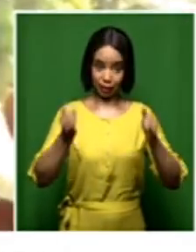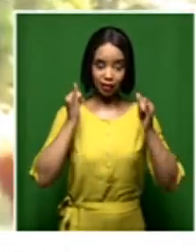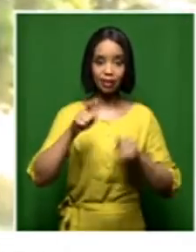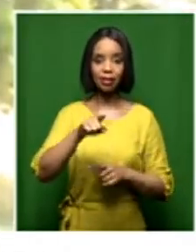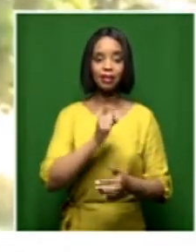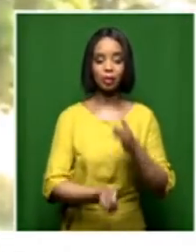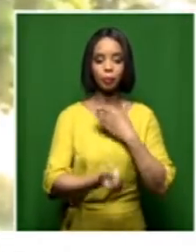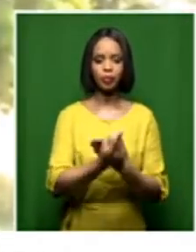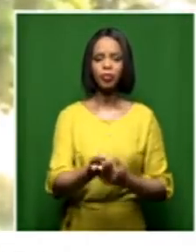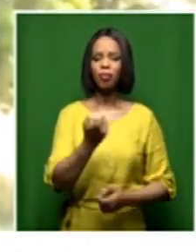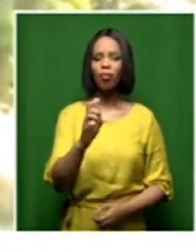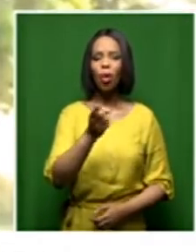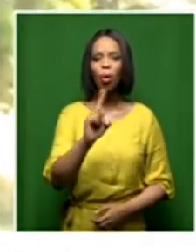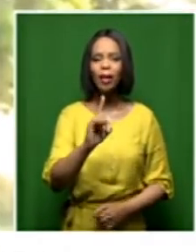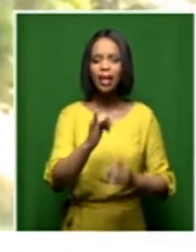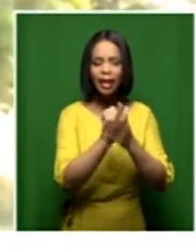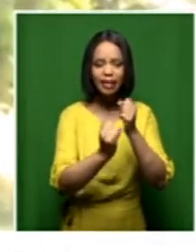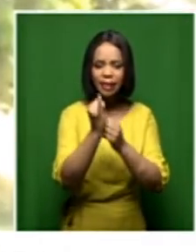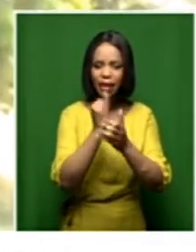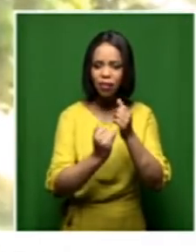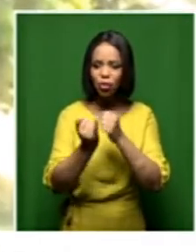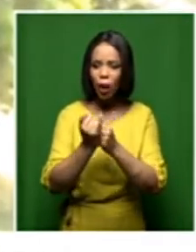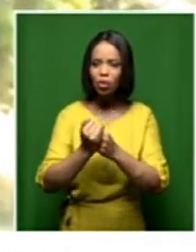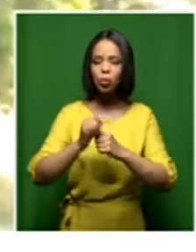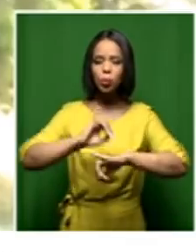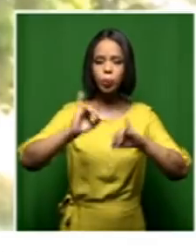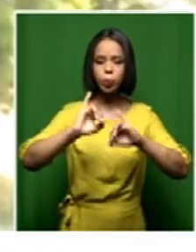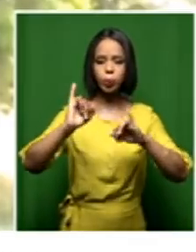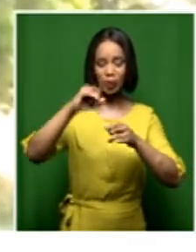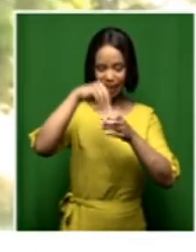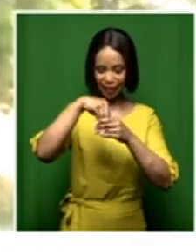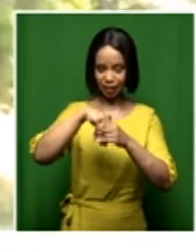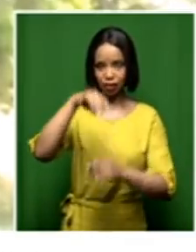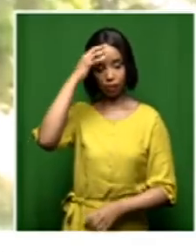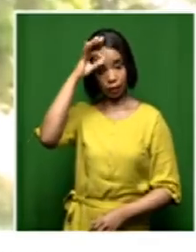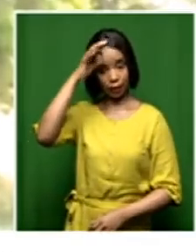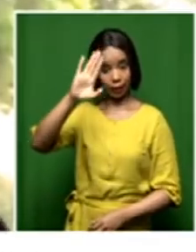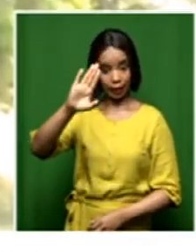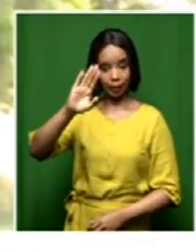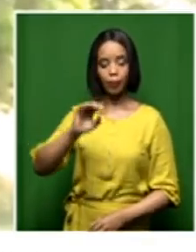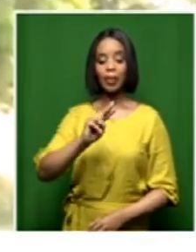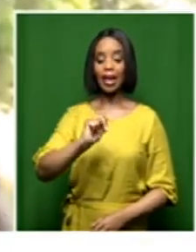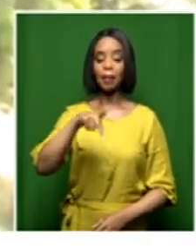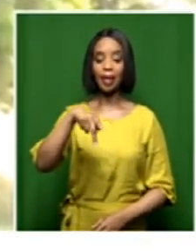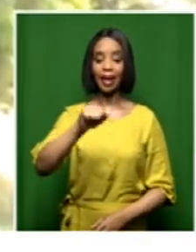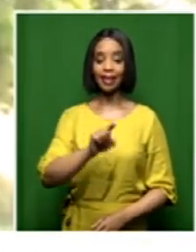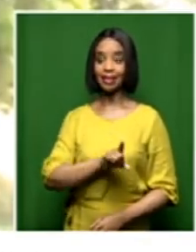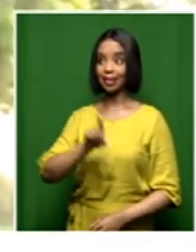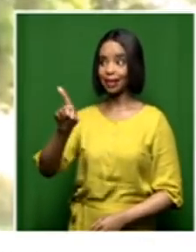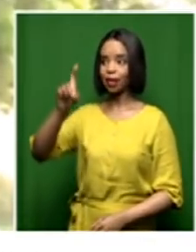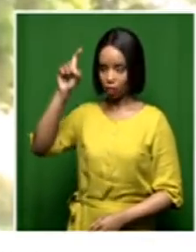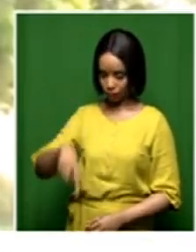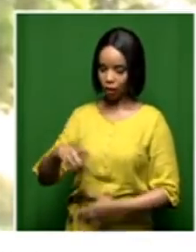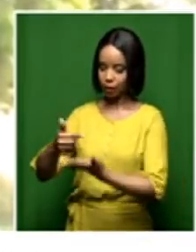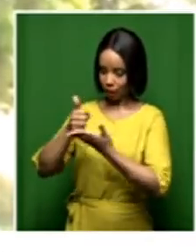embedded individuals within the state. And NPA is supposed to assist in playing that